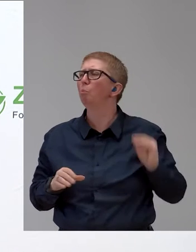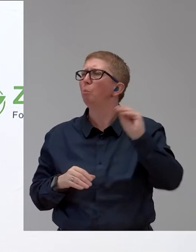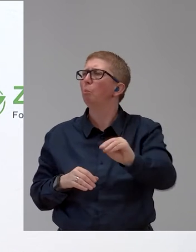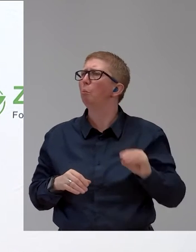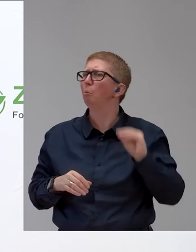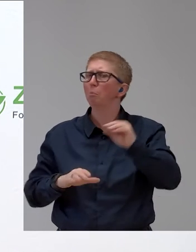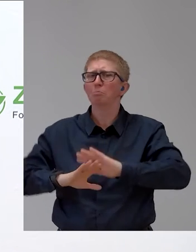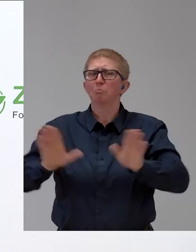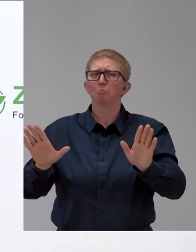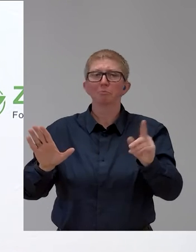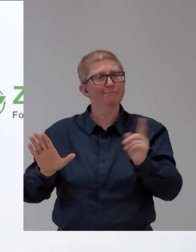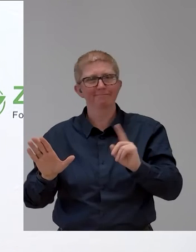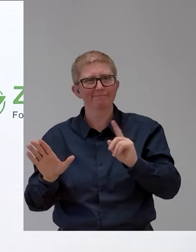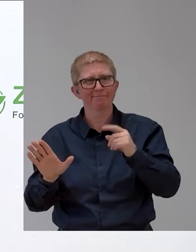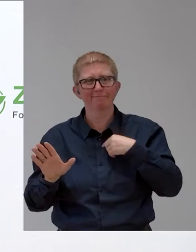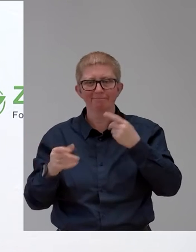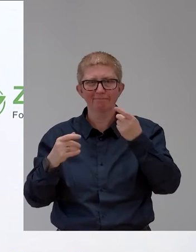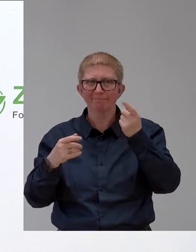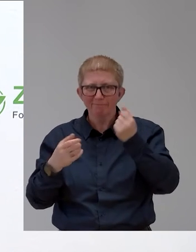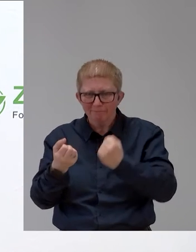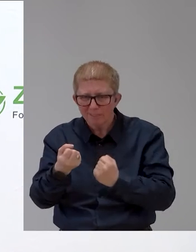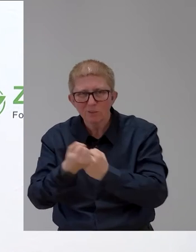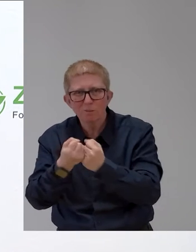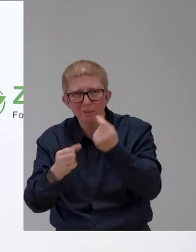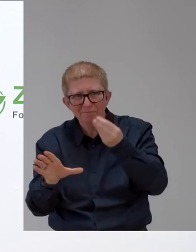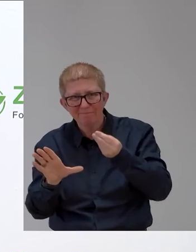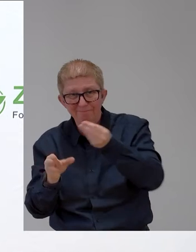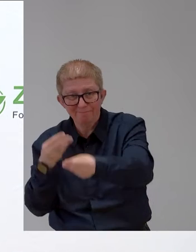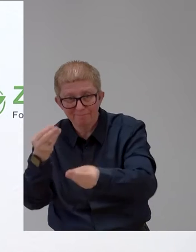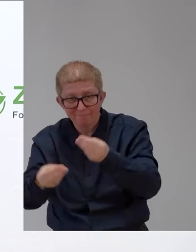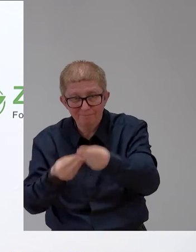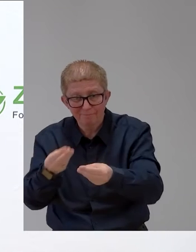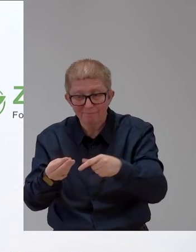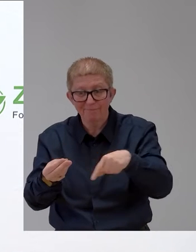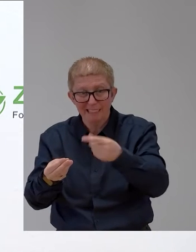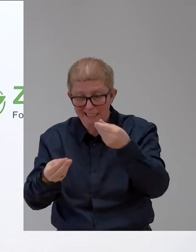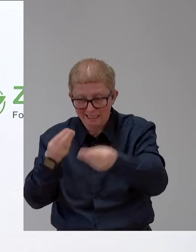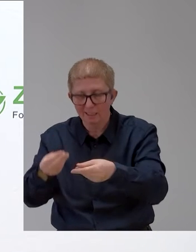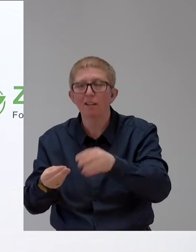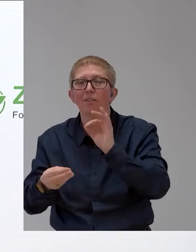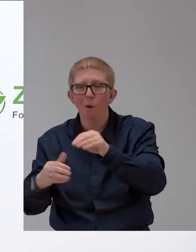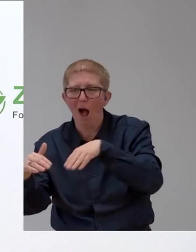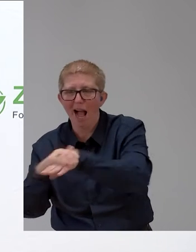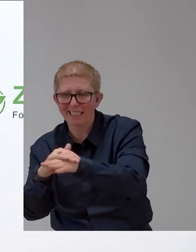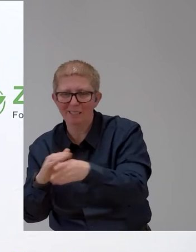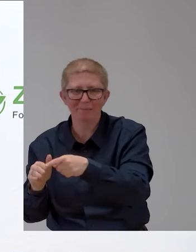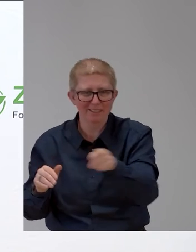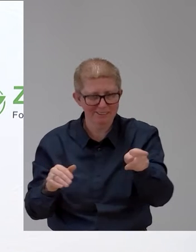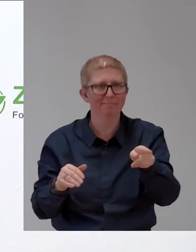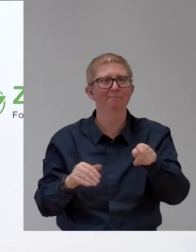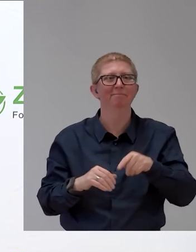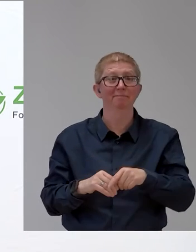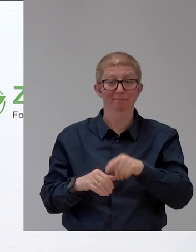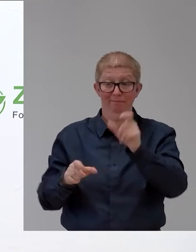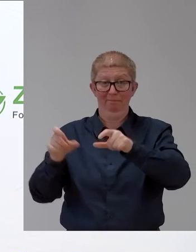modifications for accessibility, which subsequently enable people with disabilities to participate